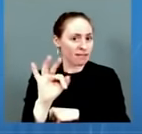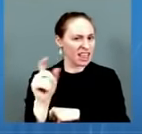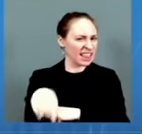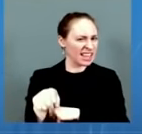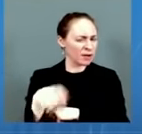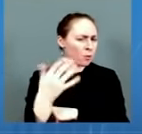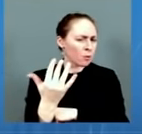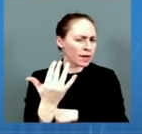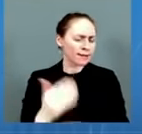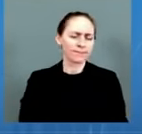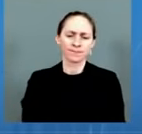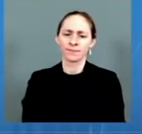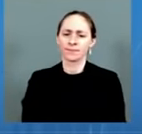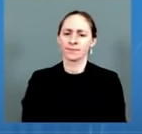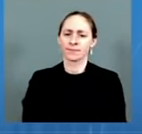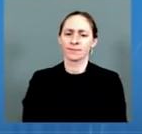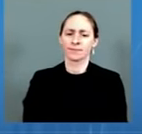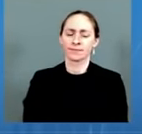Vaughn at Vanity Fair.